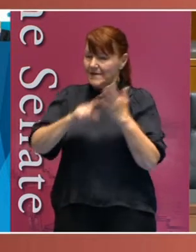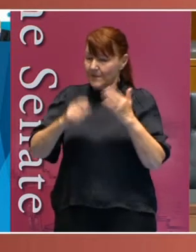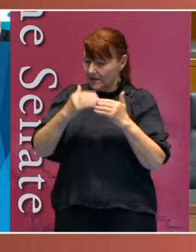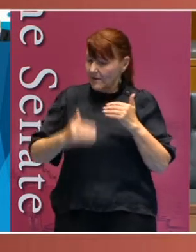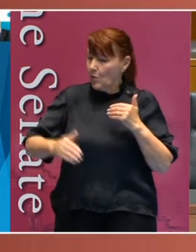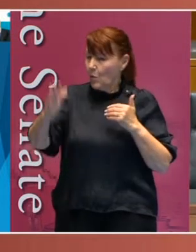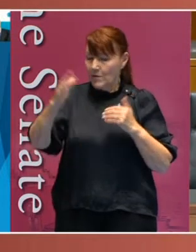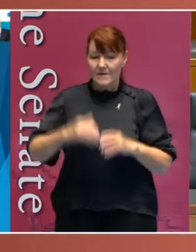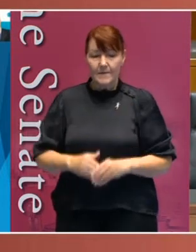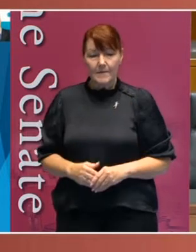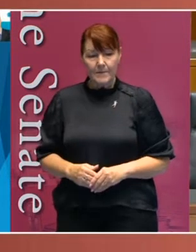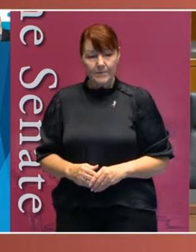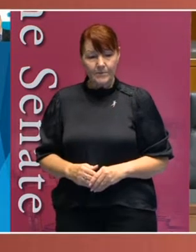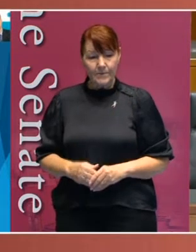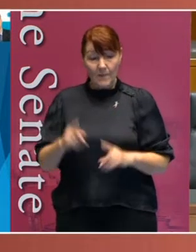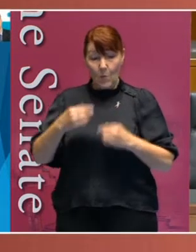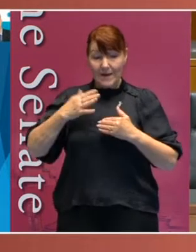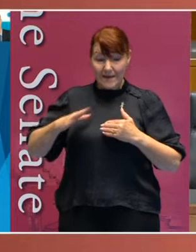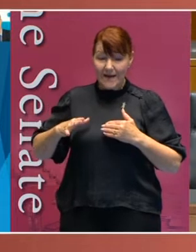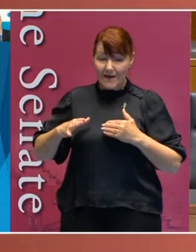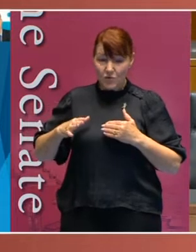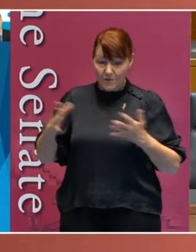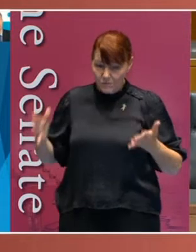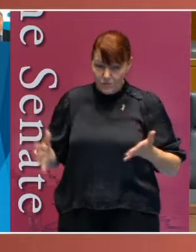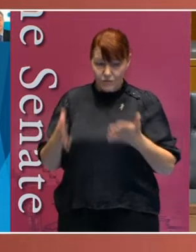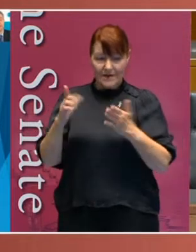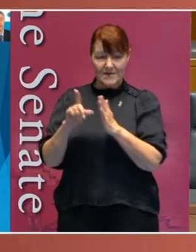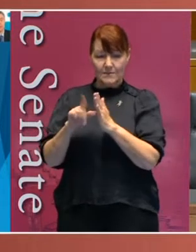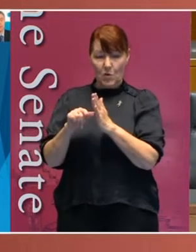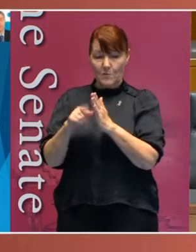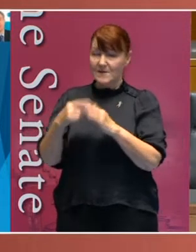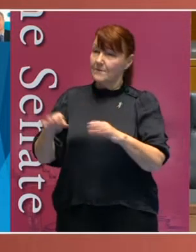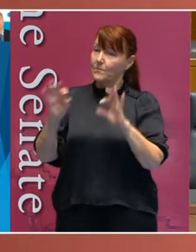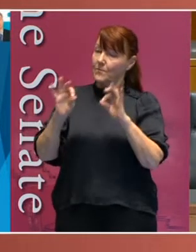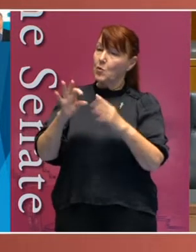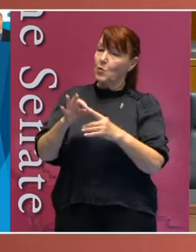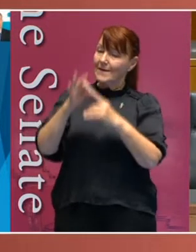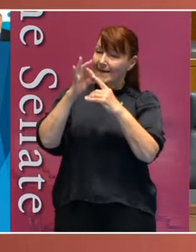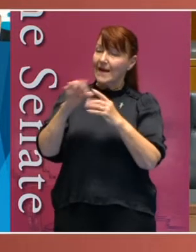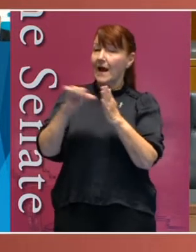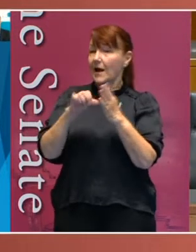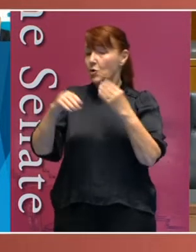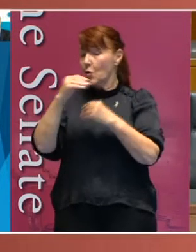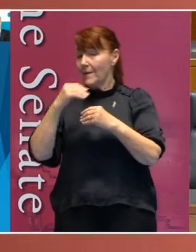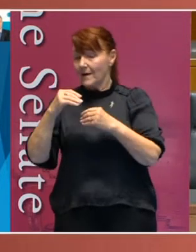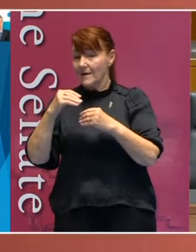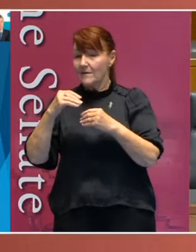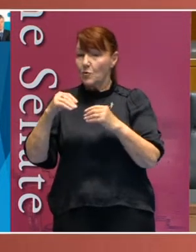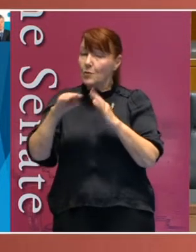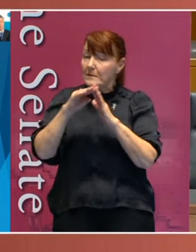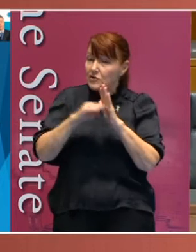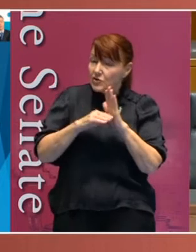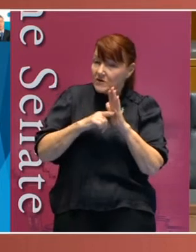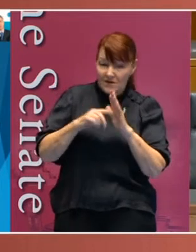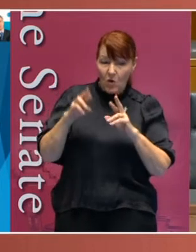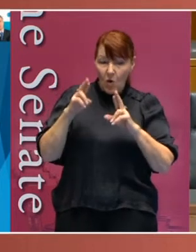going forward. And we need to embrace at the moment what are some unique economic conditions that can hopefully be